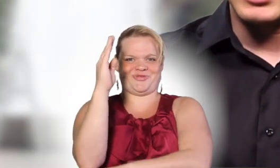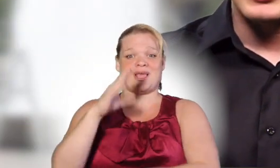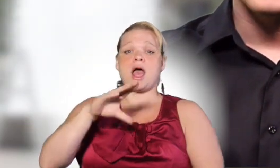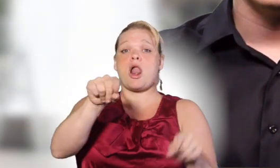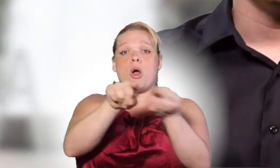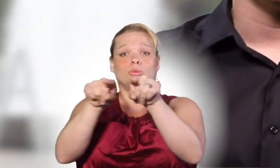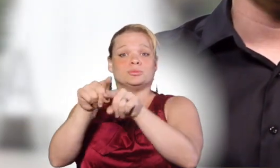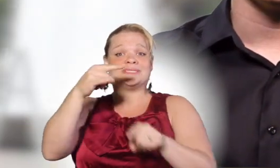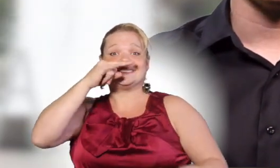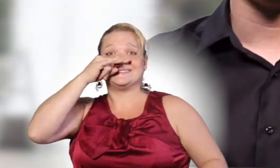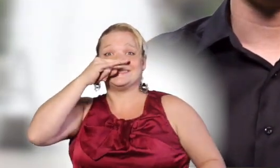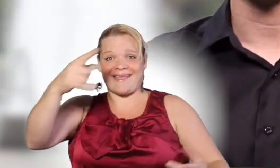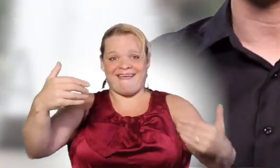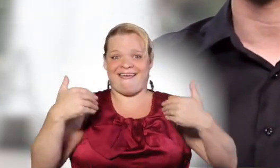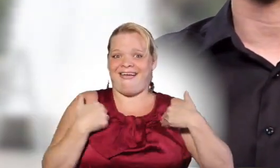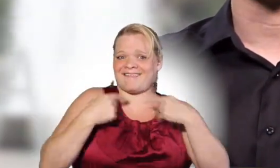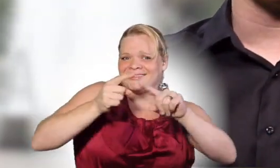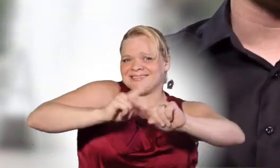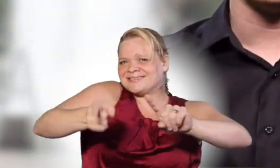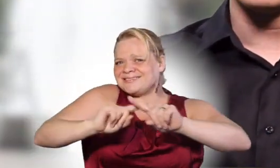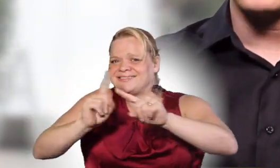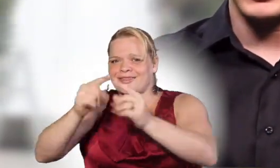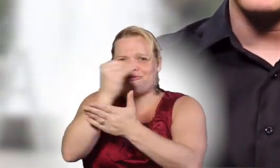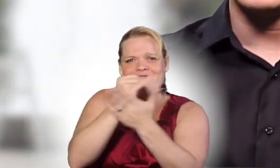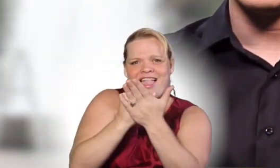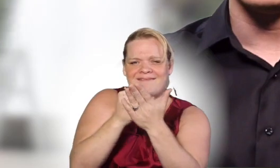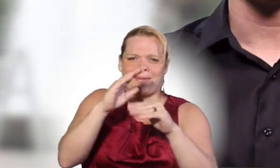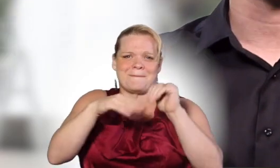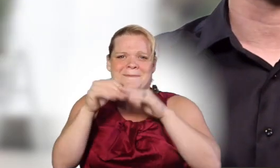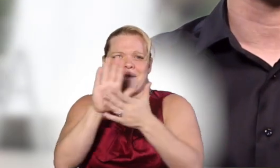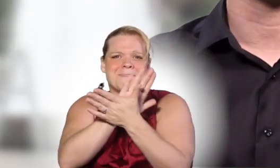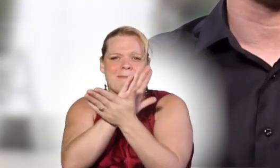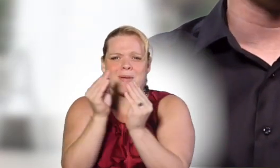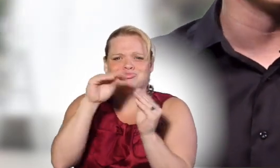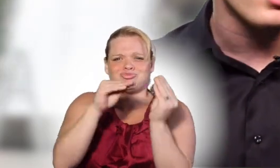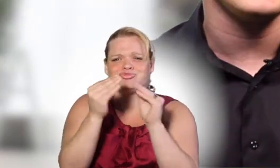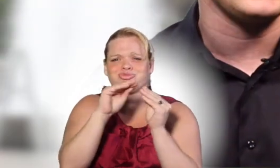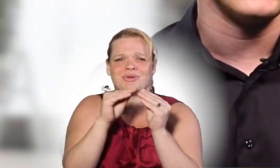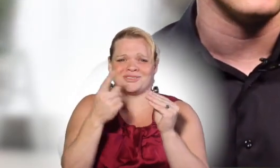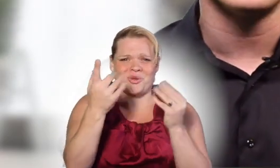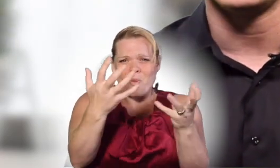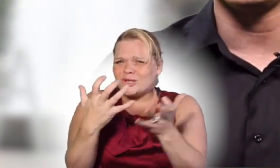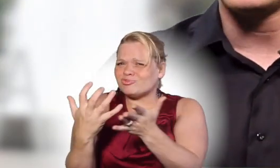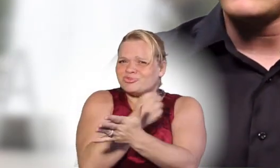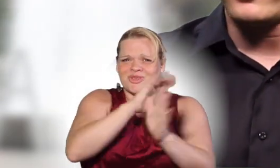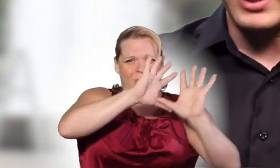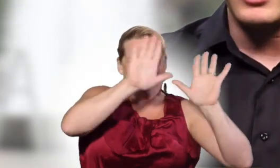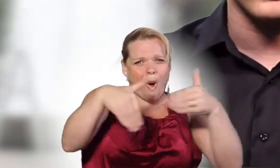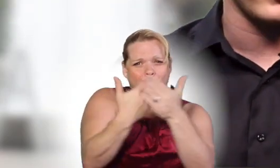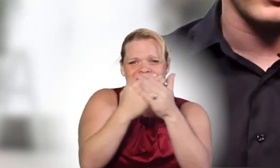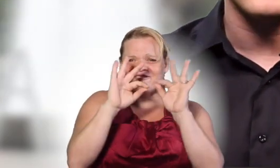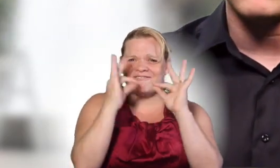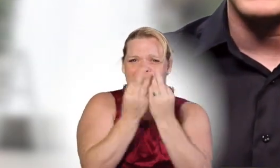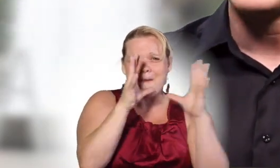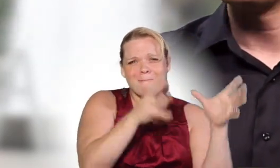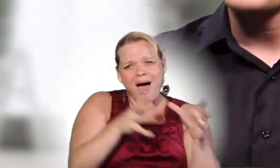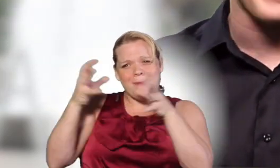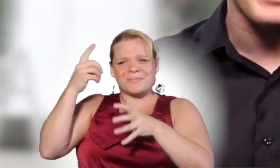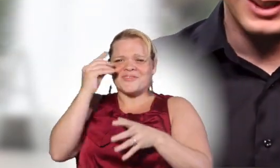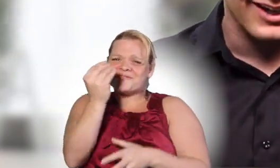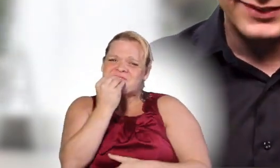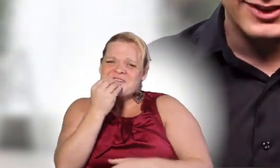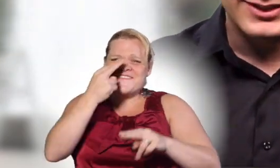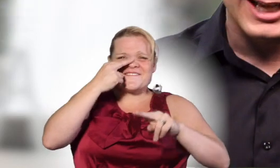area. The kids' area will feature crafts and origami, so you'll want to bring the whole family for food, fun,